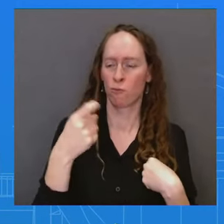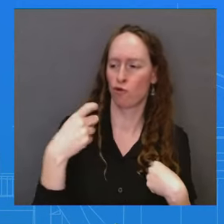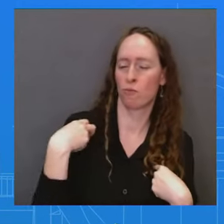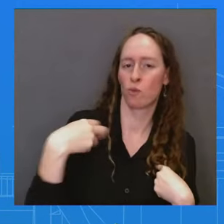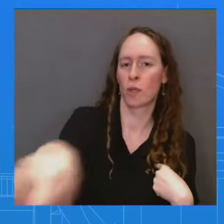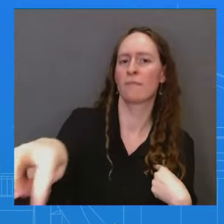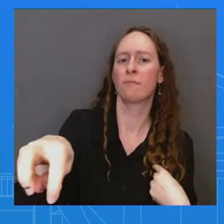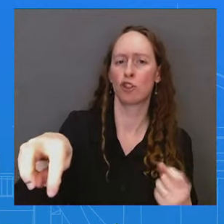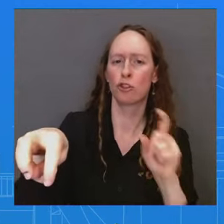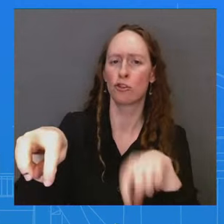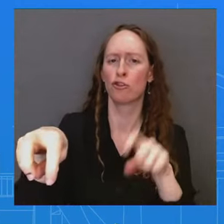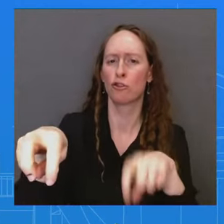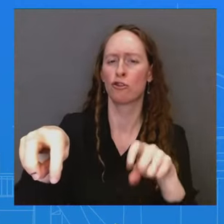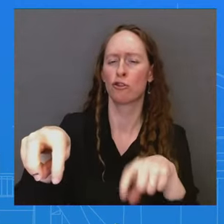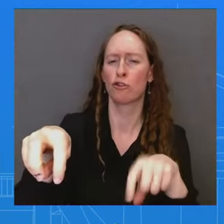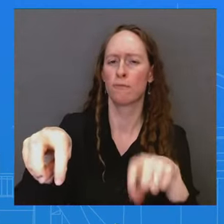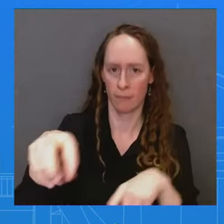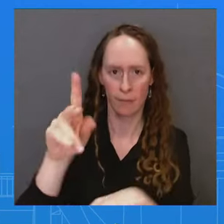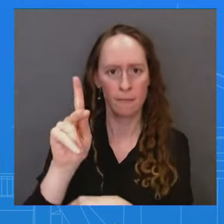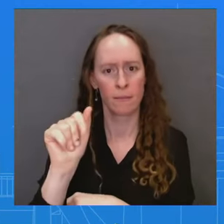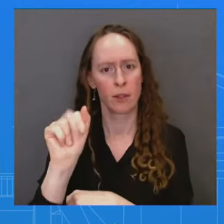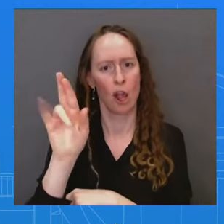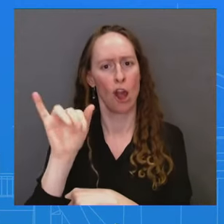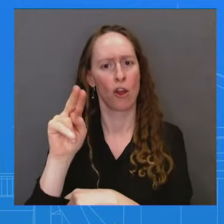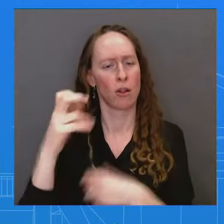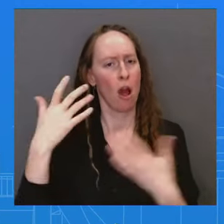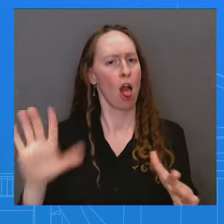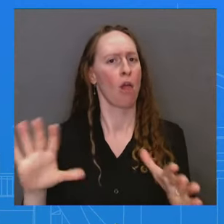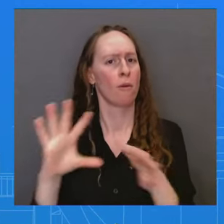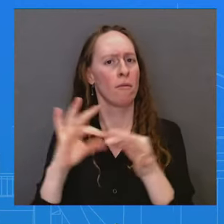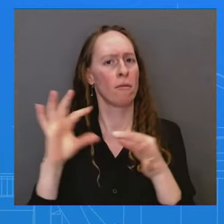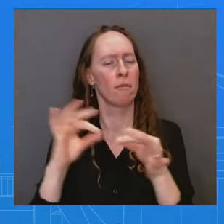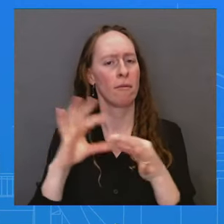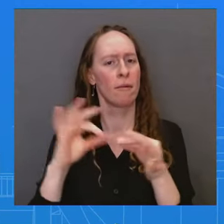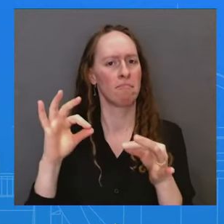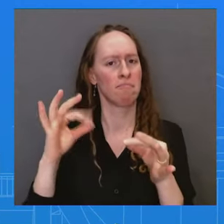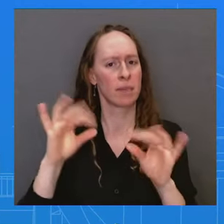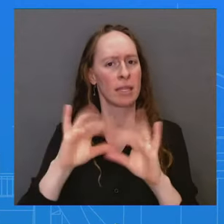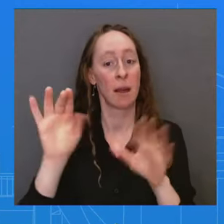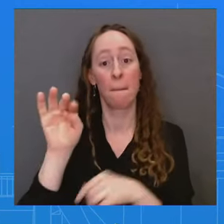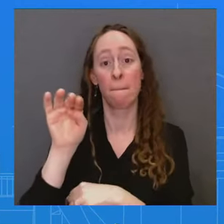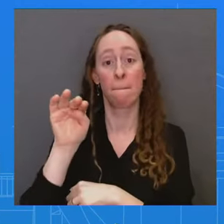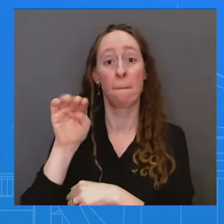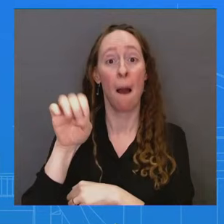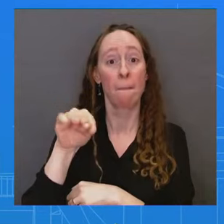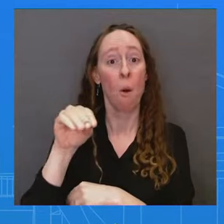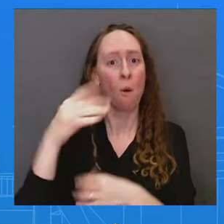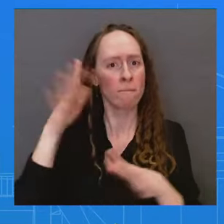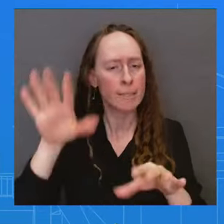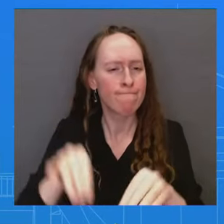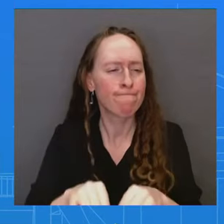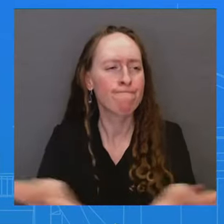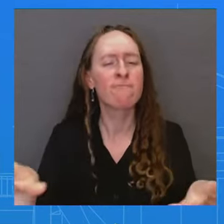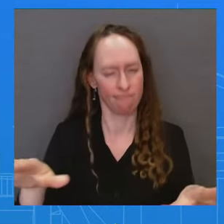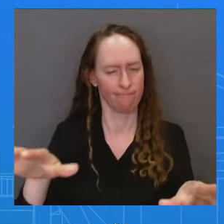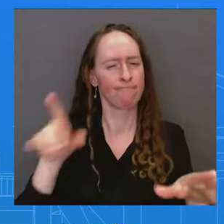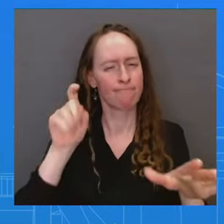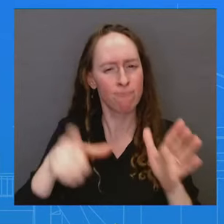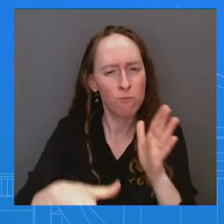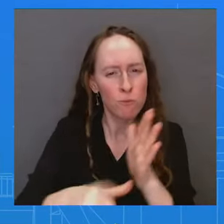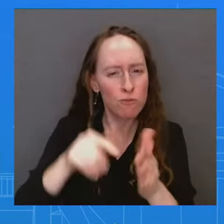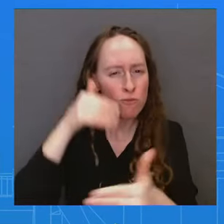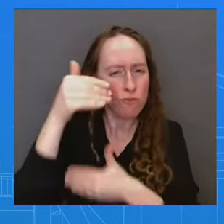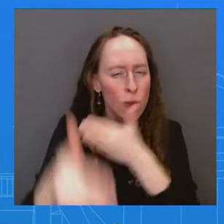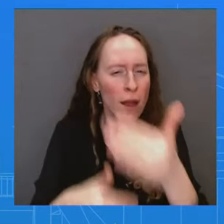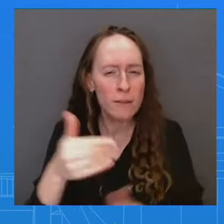Zients put out advising Cabinet agencies to review those protocols. We'll get better at this. We'll learn from this. Why a poodle? Pardon? Why a poodle? Oh, I don't know. I